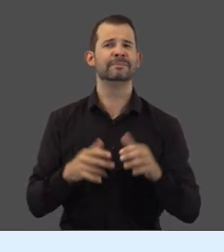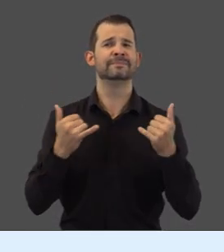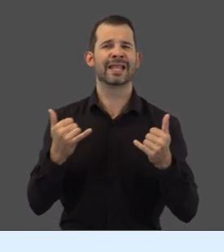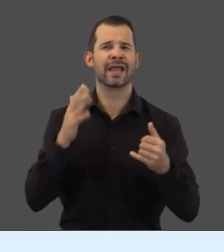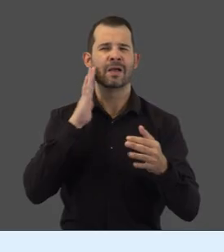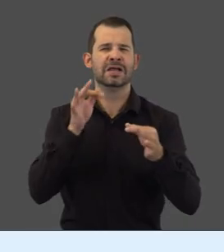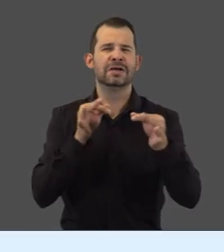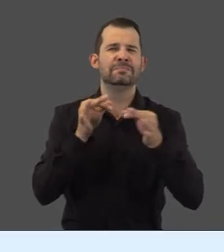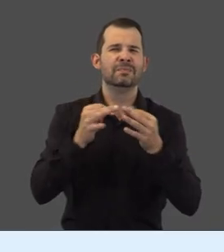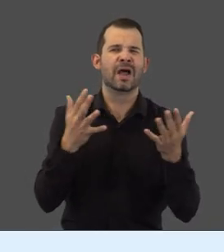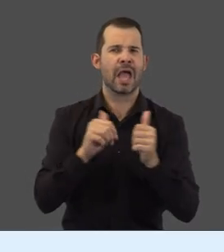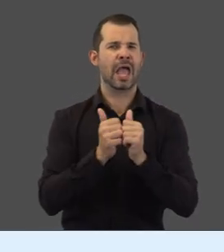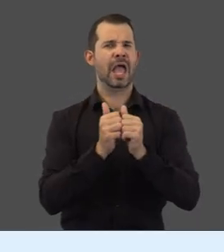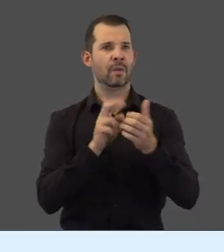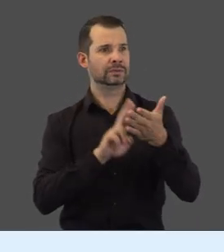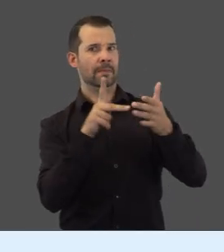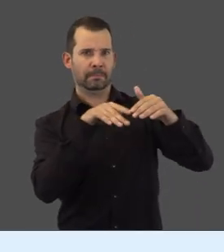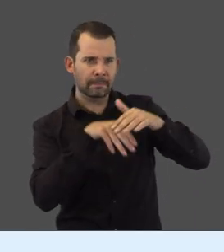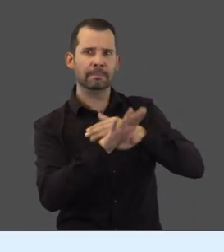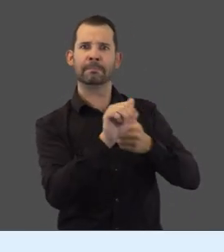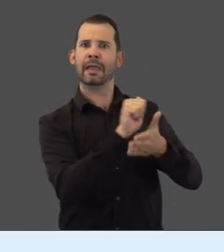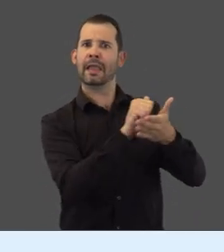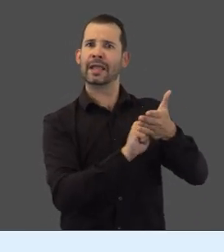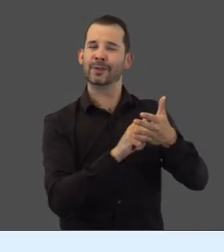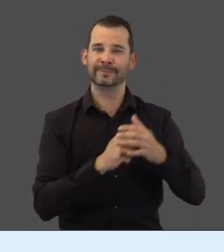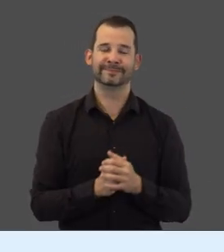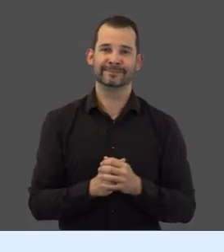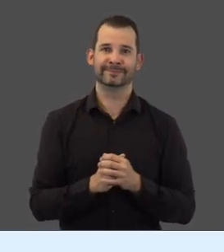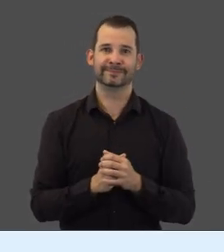Now we'll walk you through how to sign up for an account.